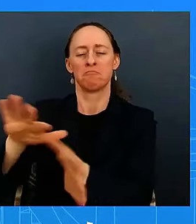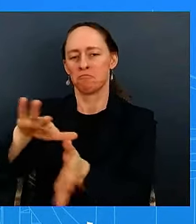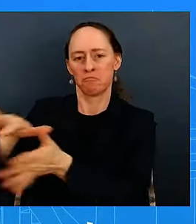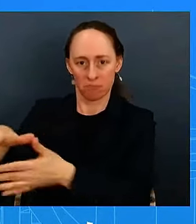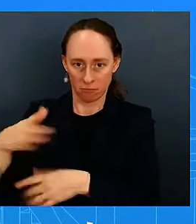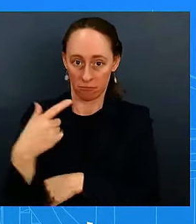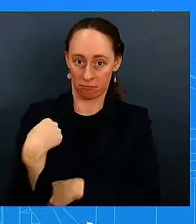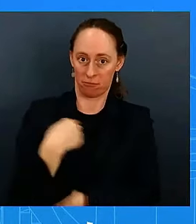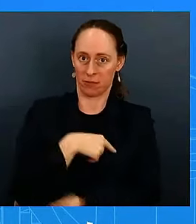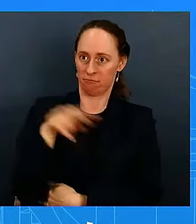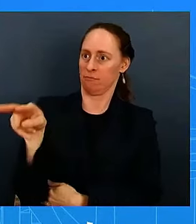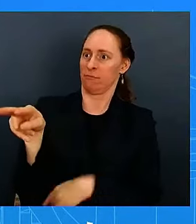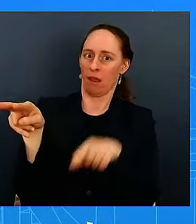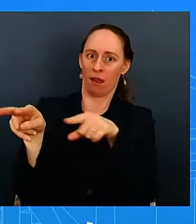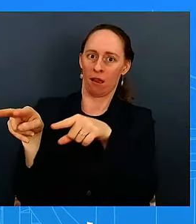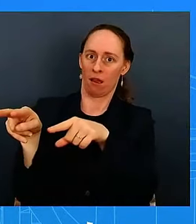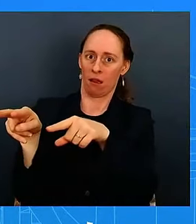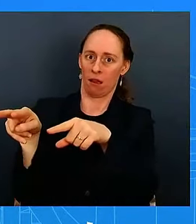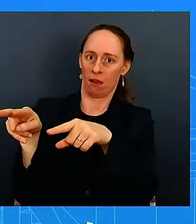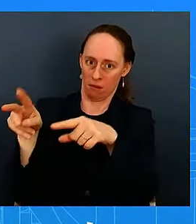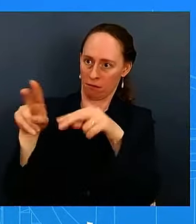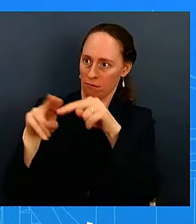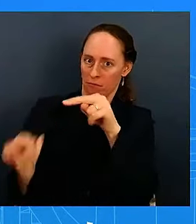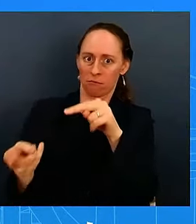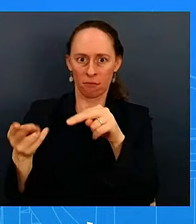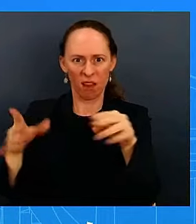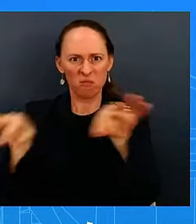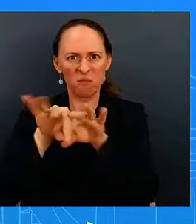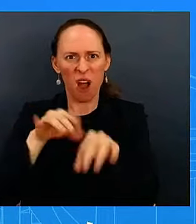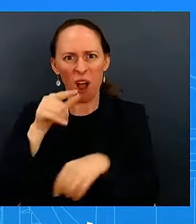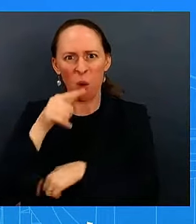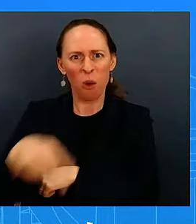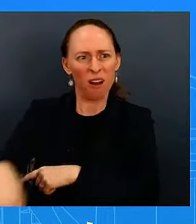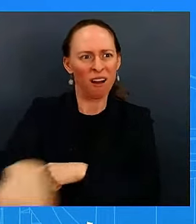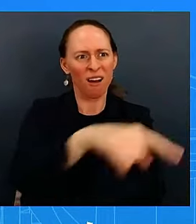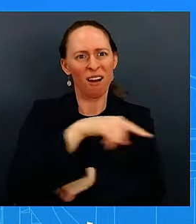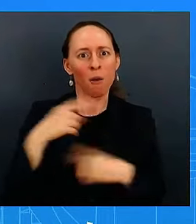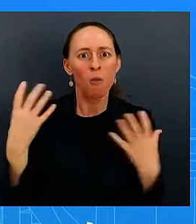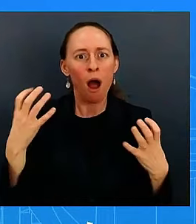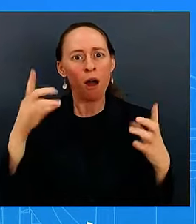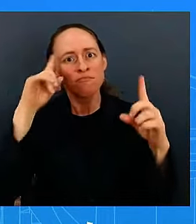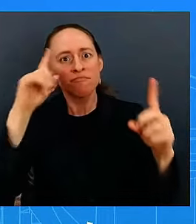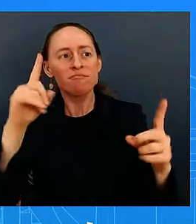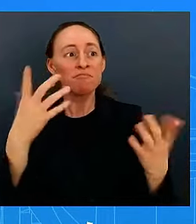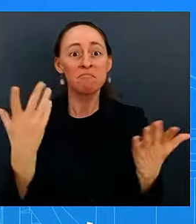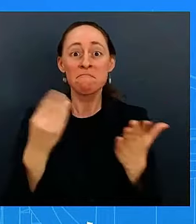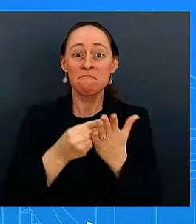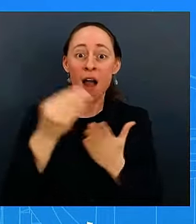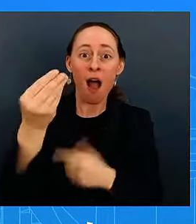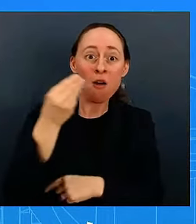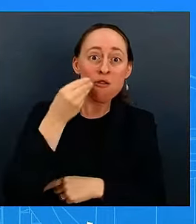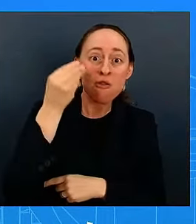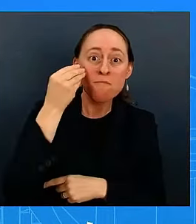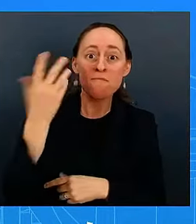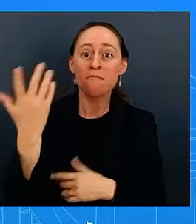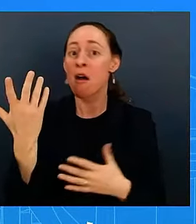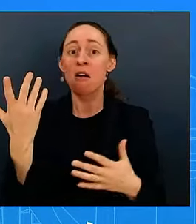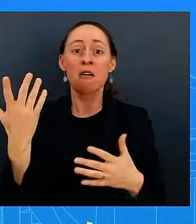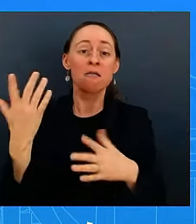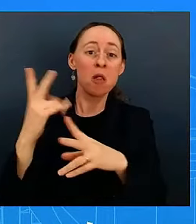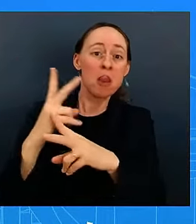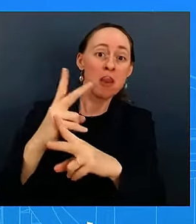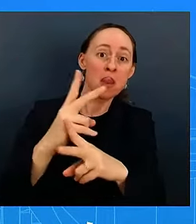certainly applies to people uh with a mortgage looking for a mortgage thinking about refinancing i actually think it's a pretty different